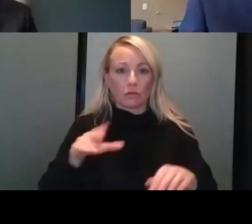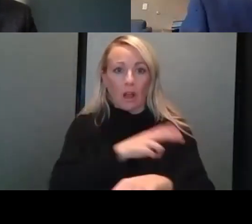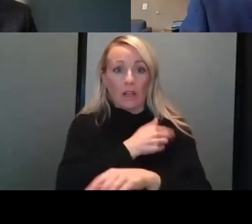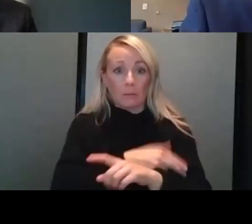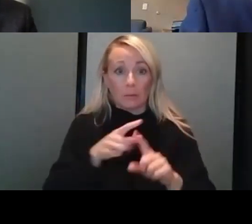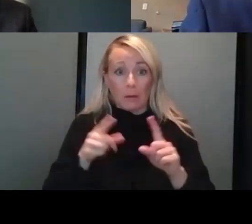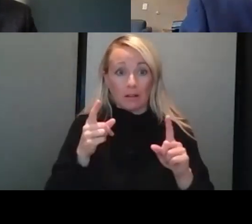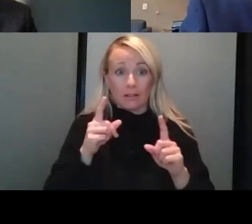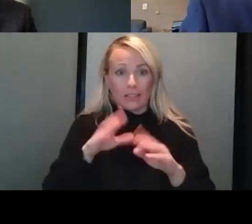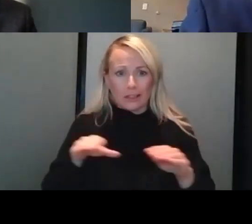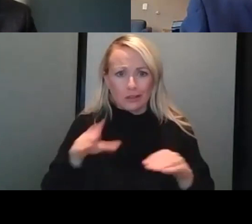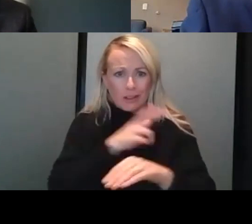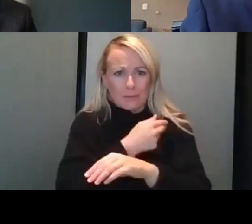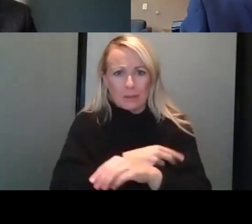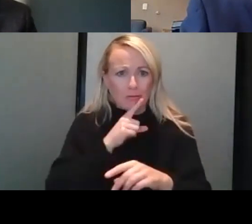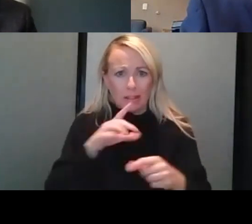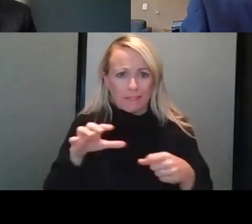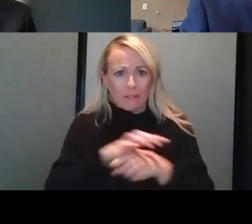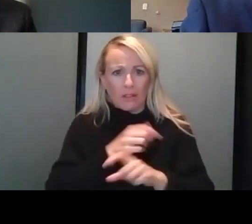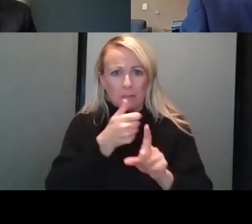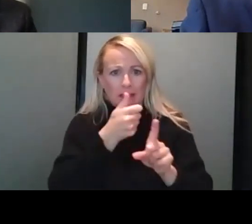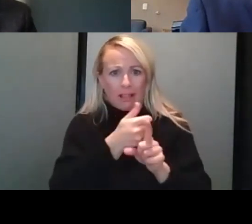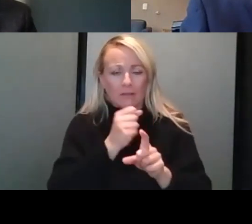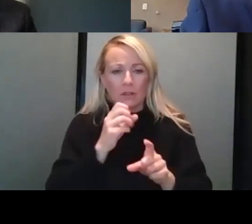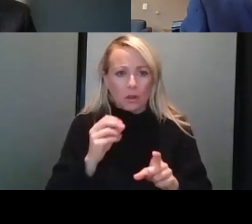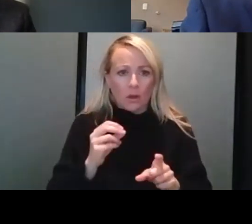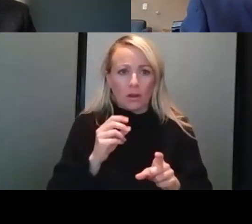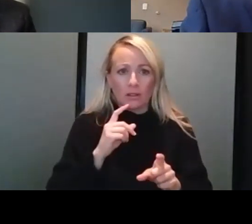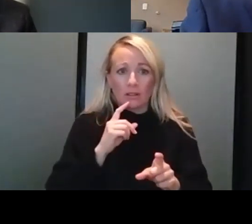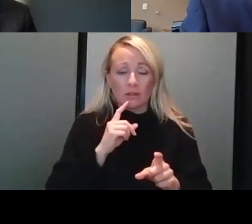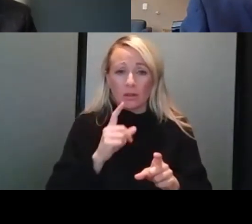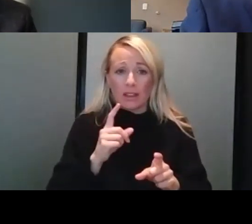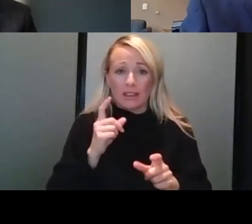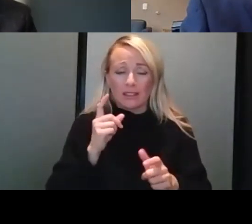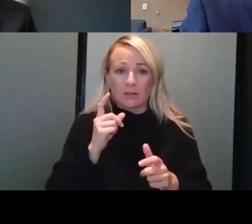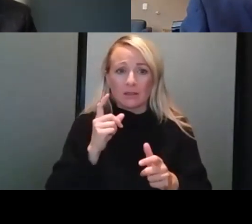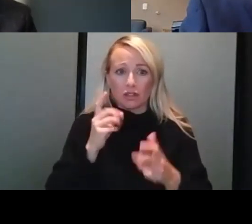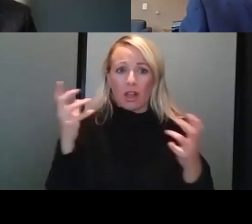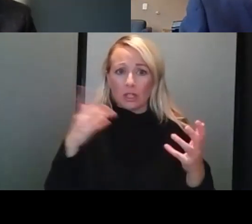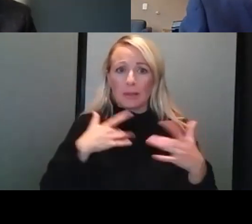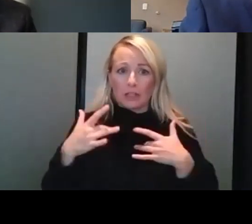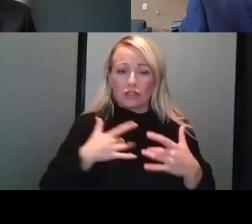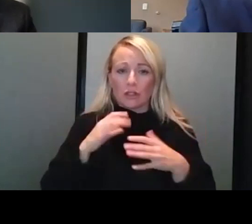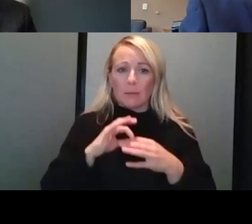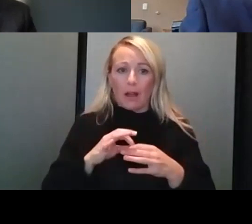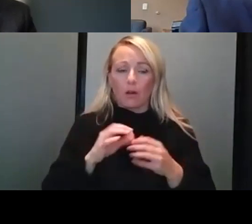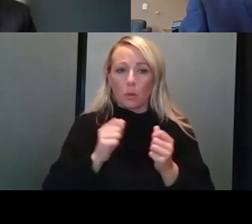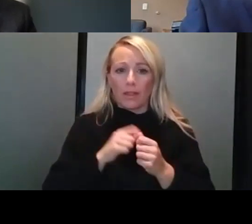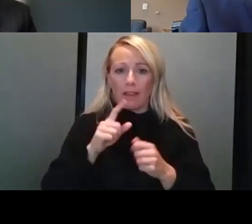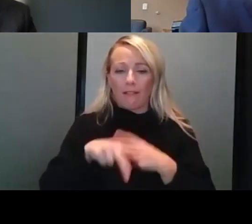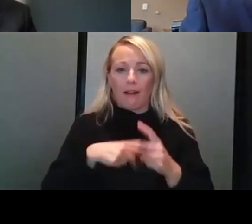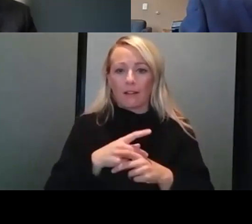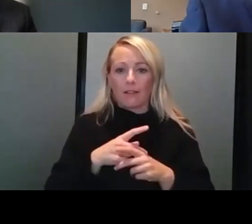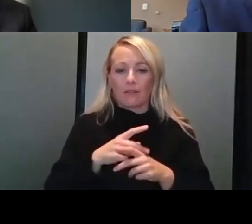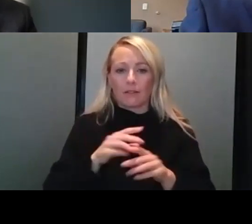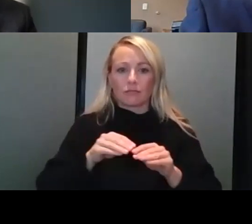hospitals all around us are pretty much full at this point. So there's a lot to be concerned about in terms of this, uh, kind of surge of COVID